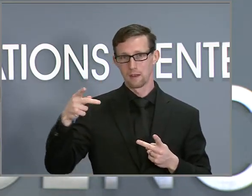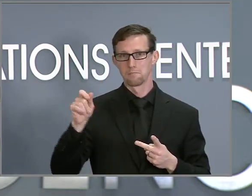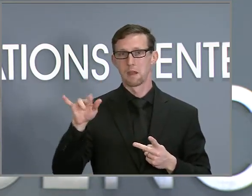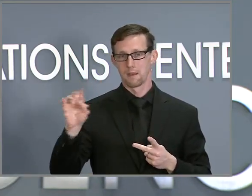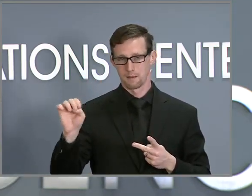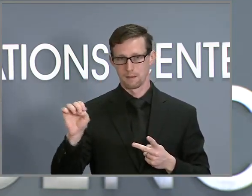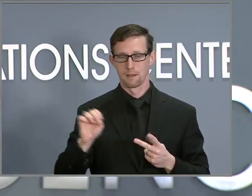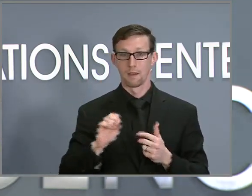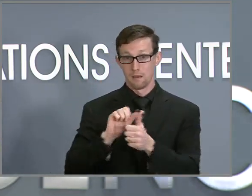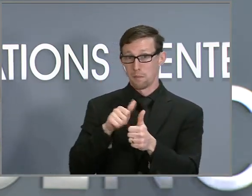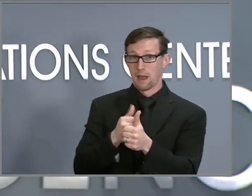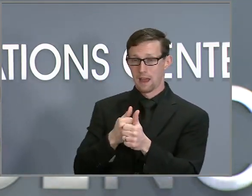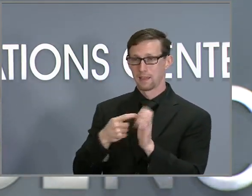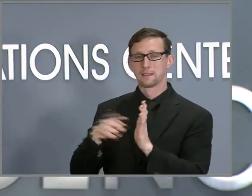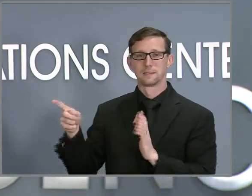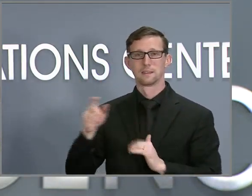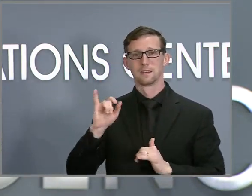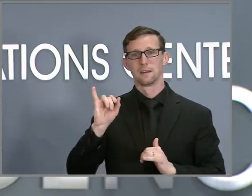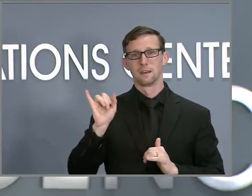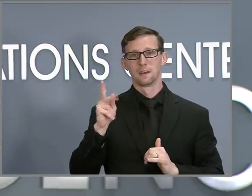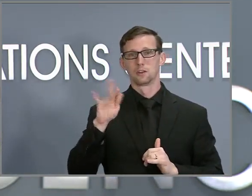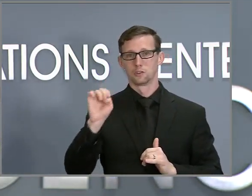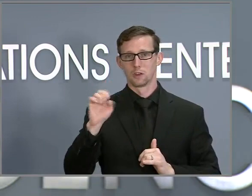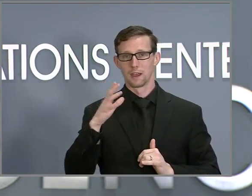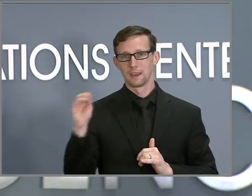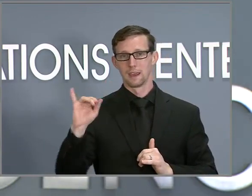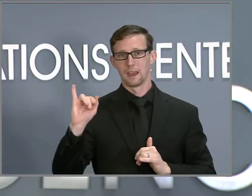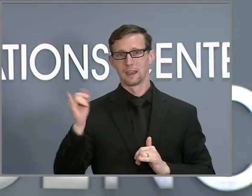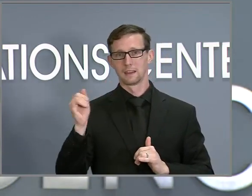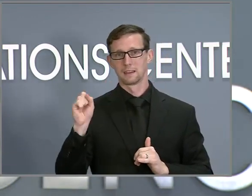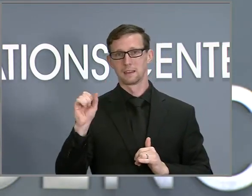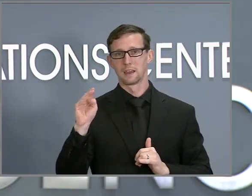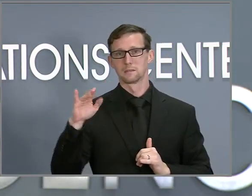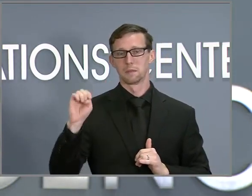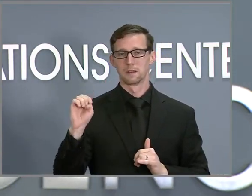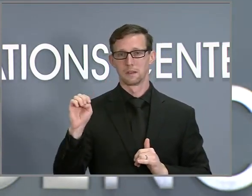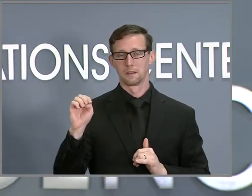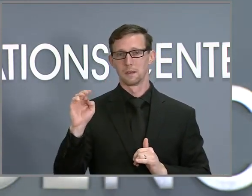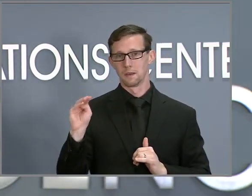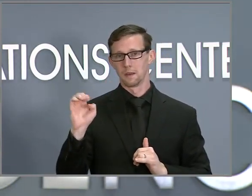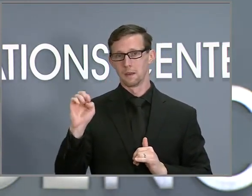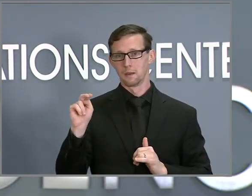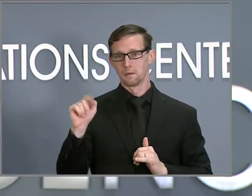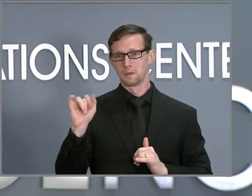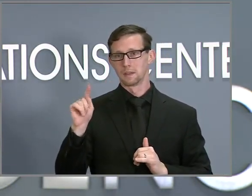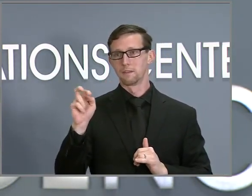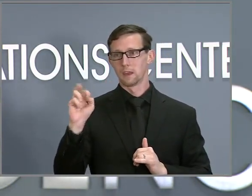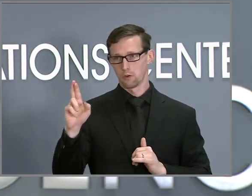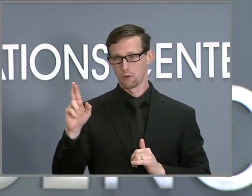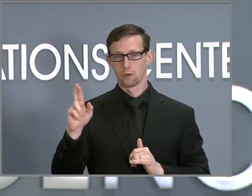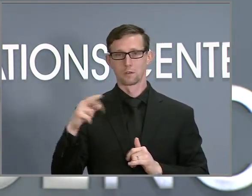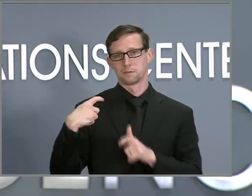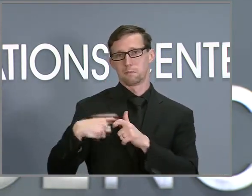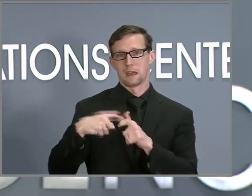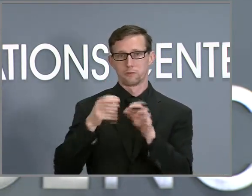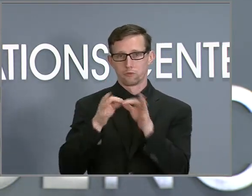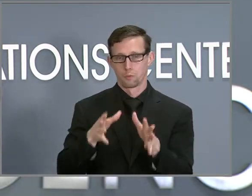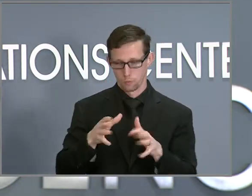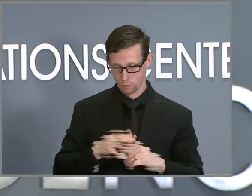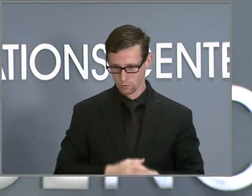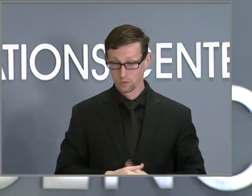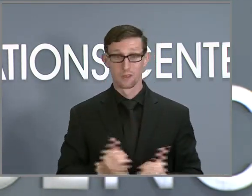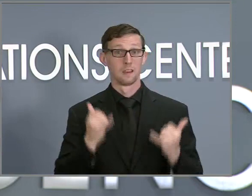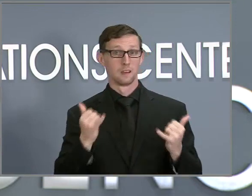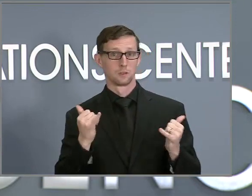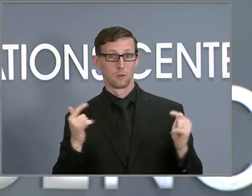the scenes, as usual, Jackie and Jasmine Metivier are our Spanish language interpreters. We'll now take questions